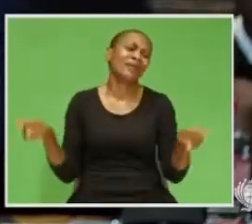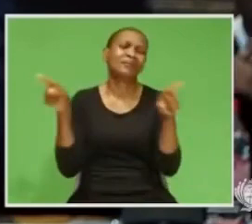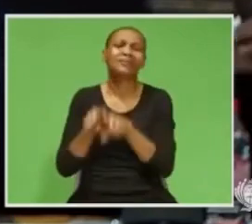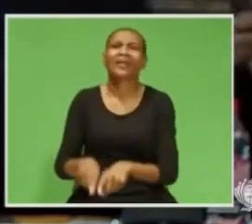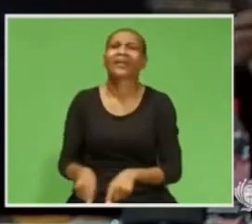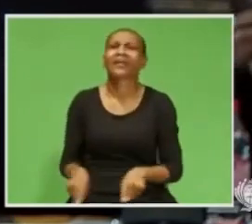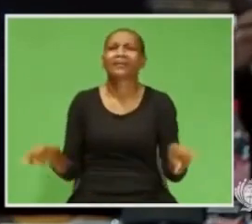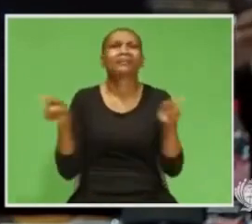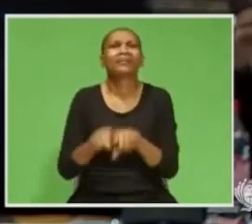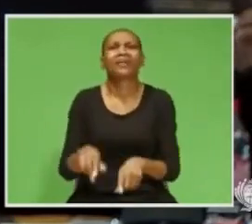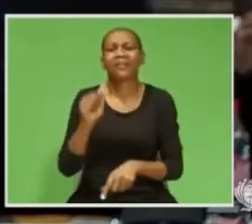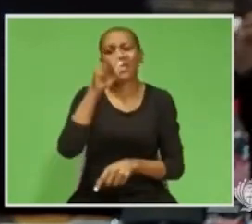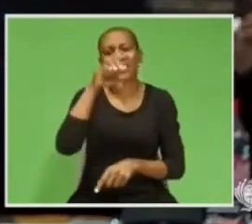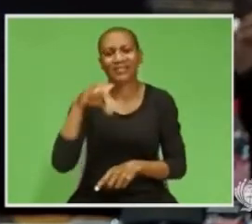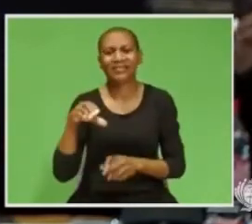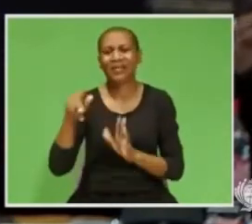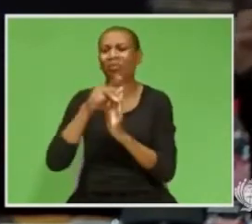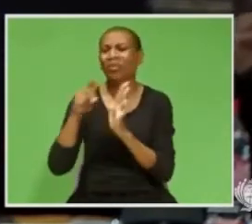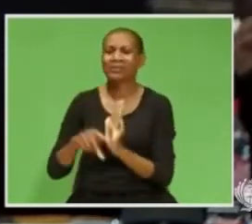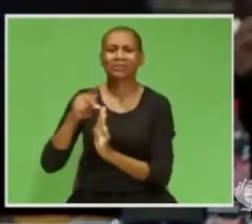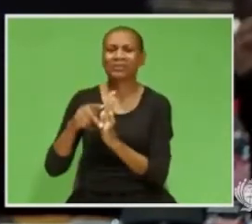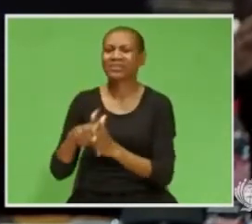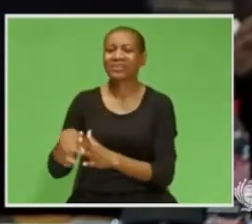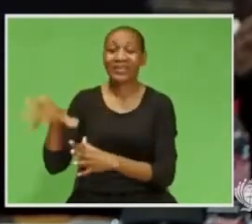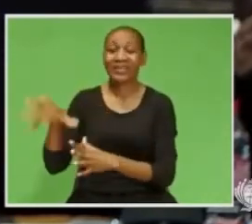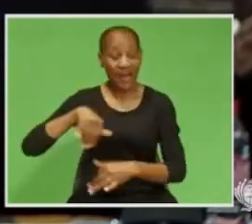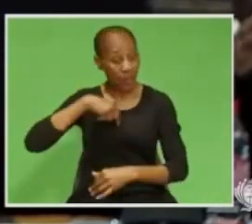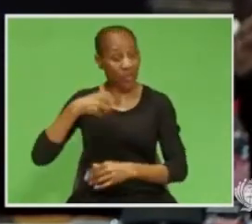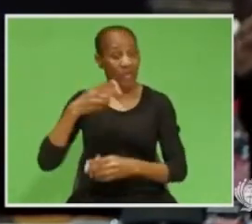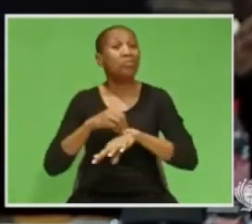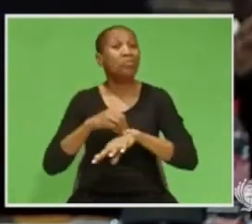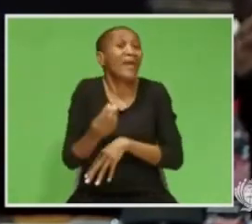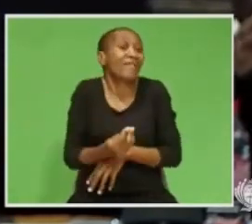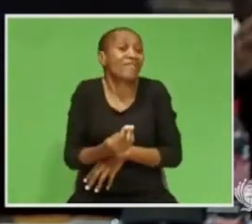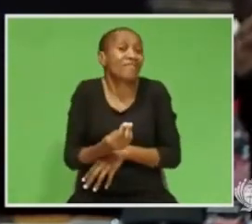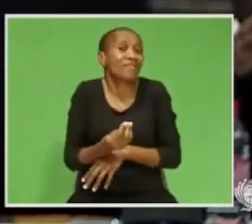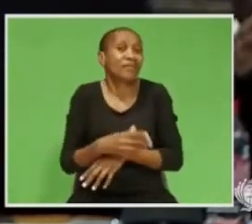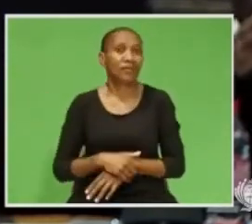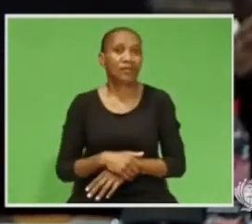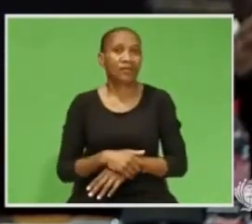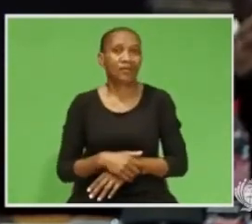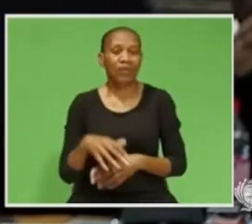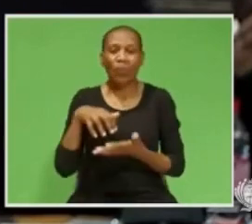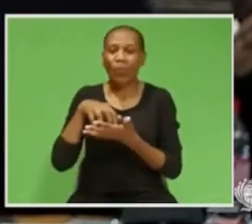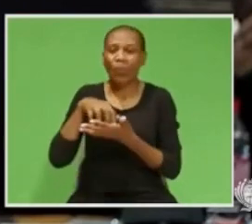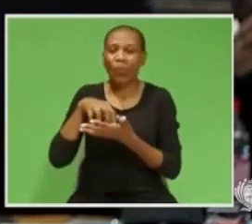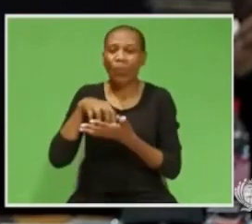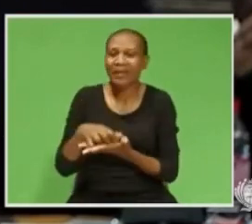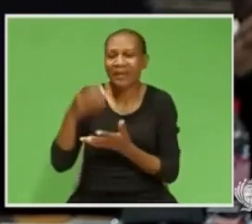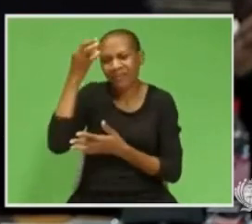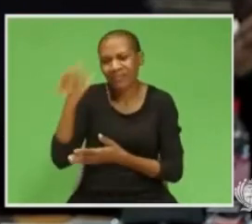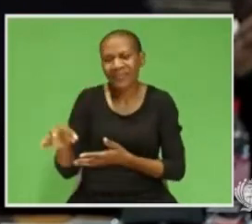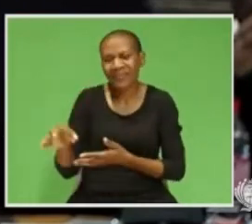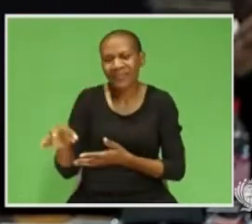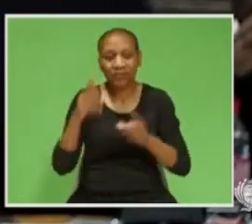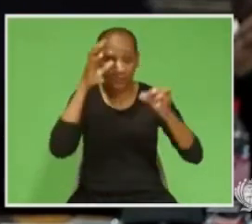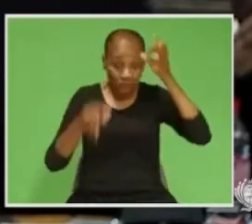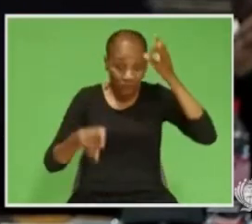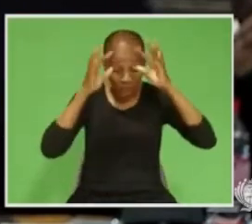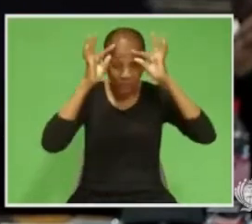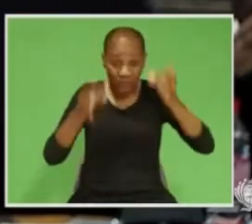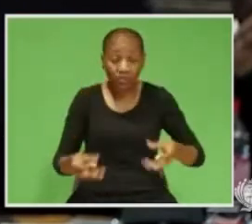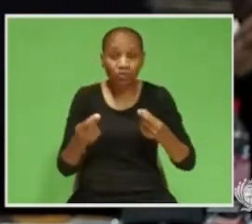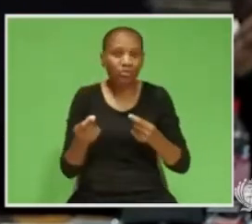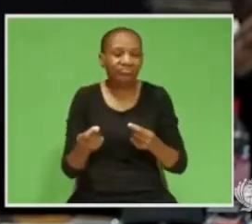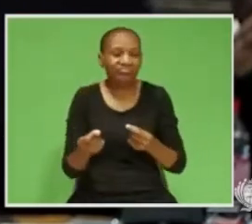control that has landed us in this terrible mess. Too weak, too indecisive, and too